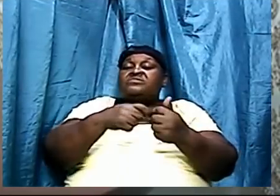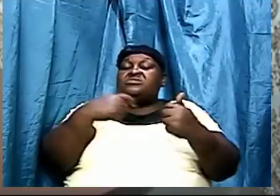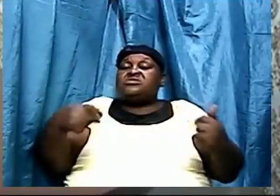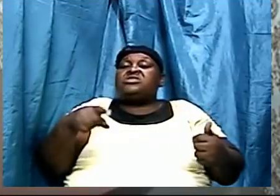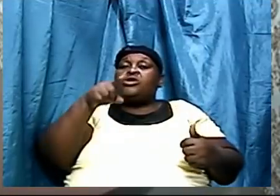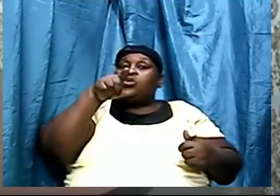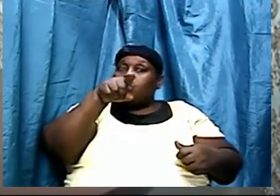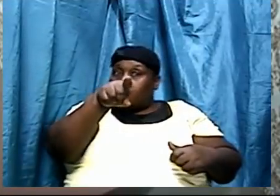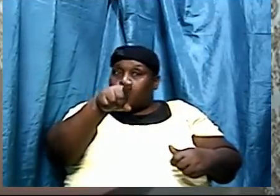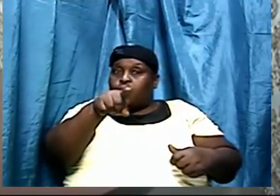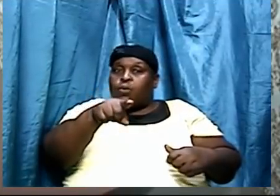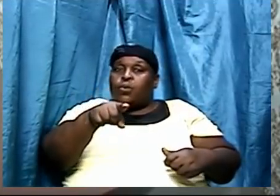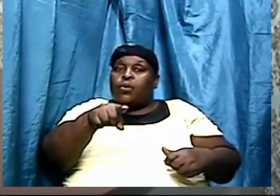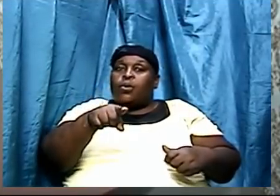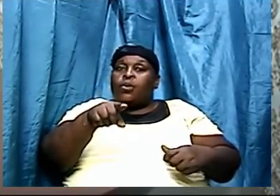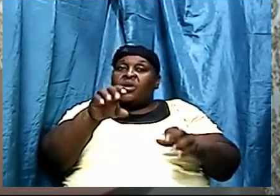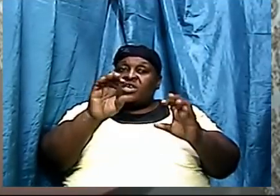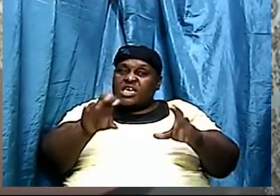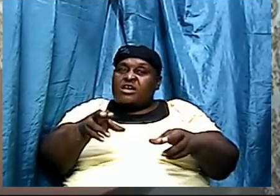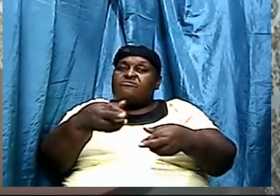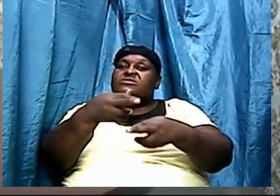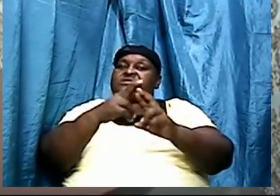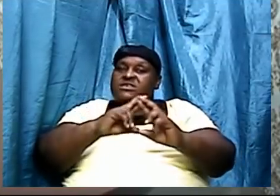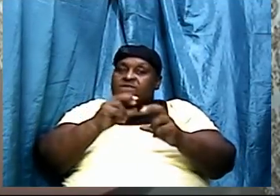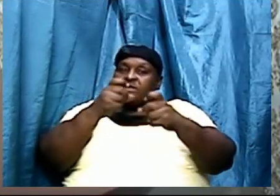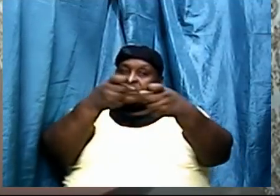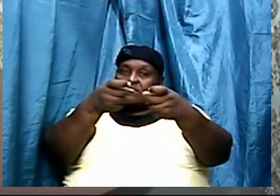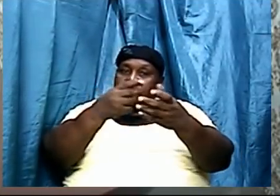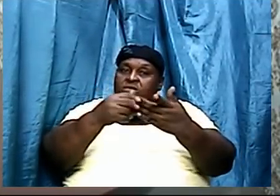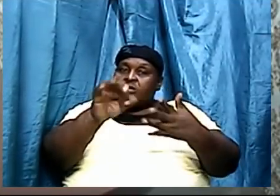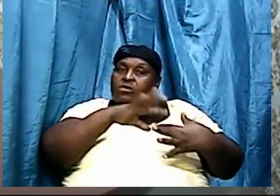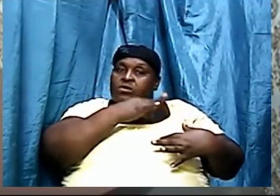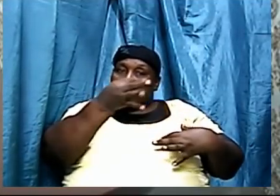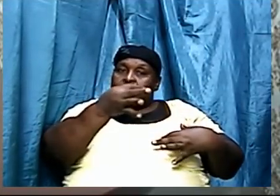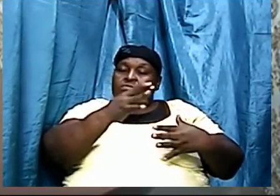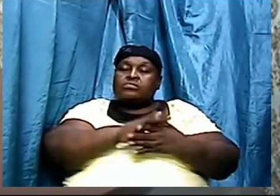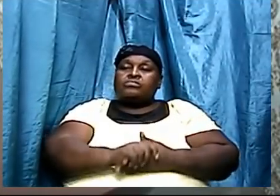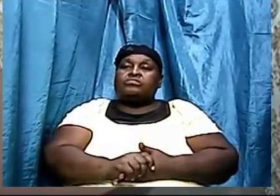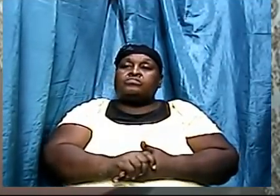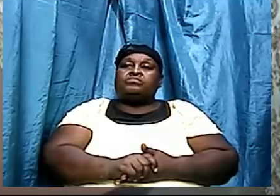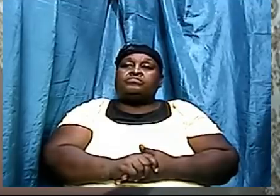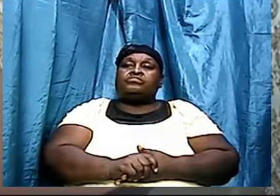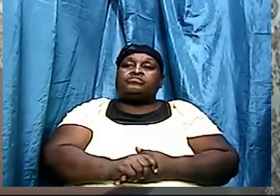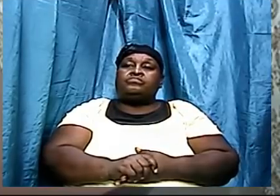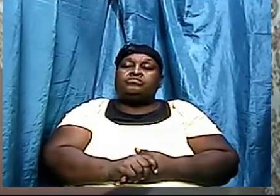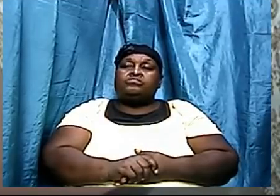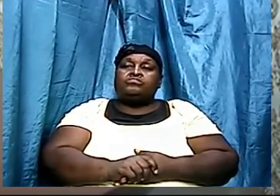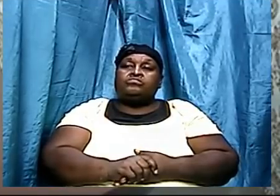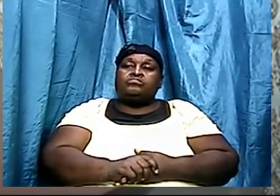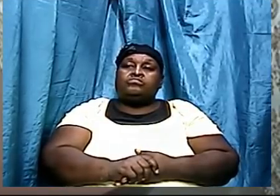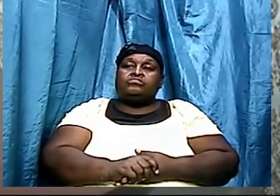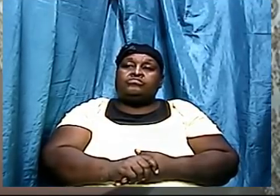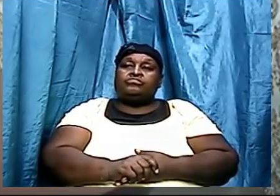Holy Ghost there's a statement in the same chapter chapter two that I want to read